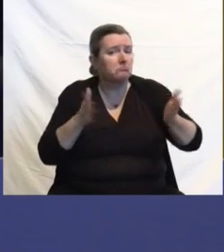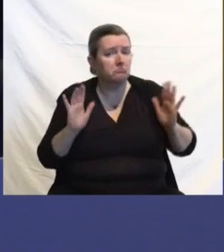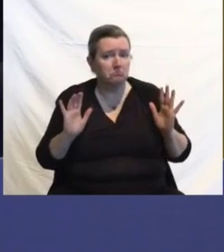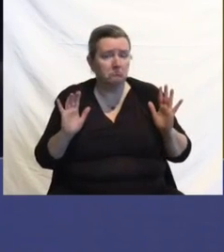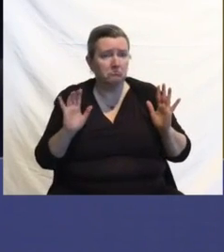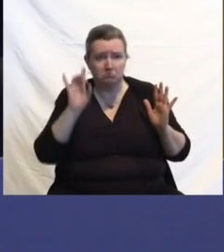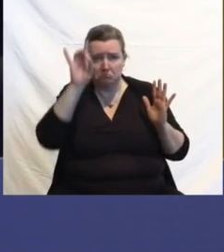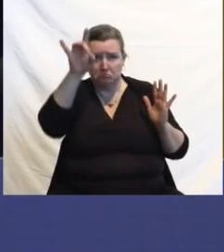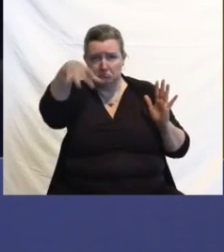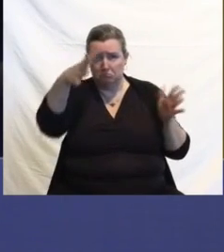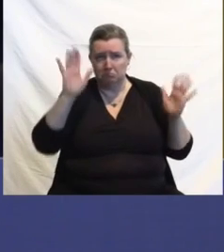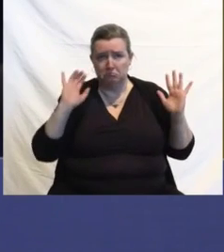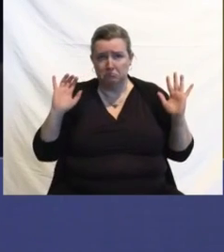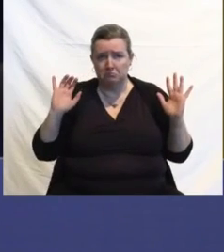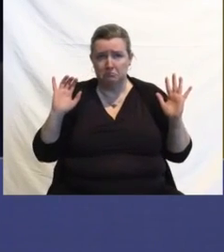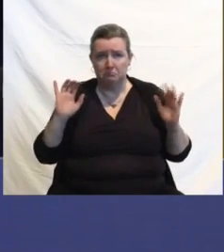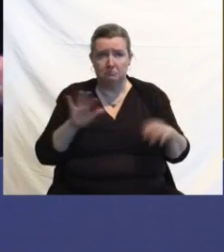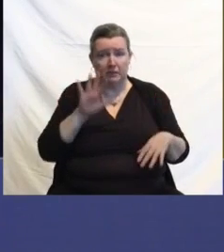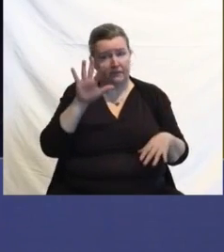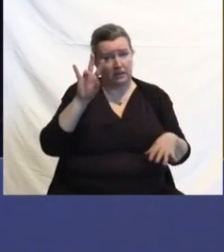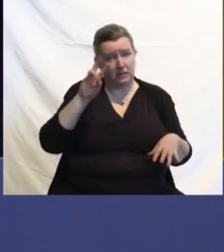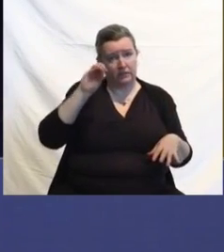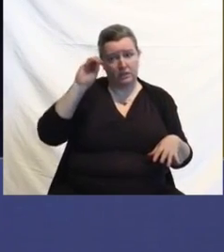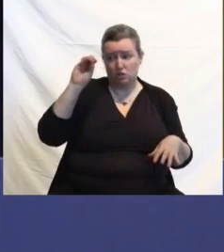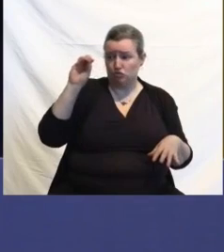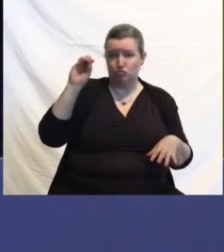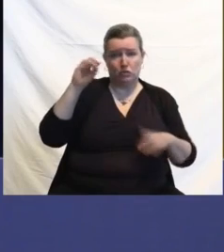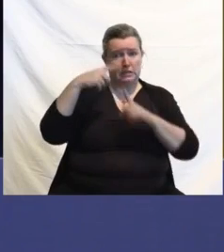out. 57 degrees and sunny on Thanksgiving, you can take it outside.